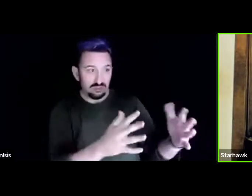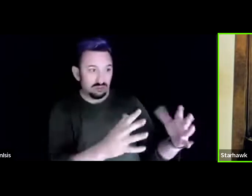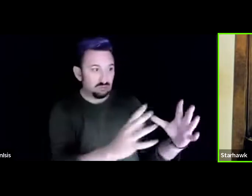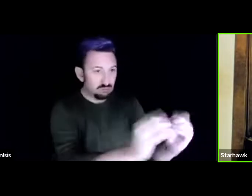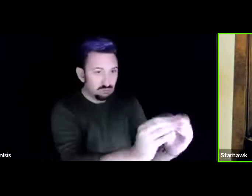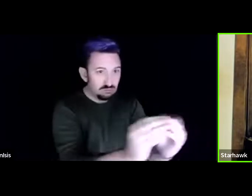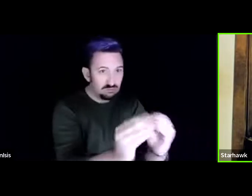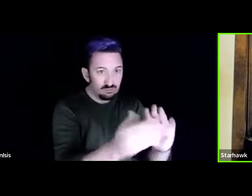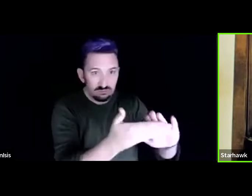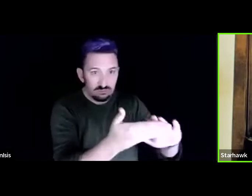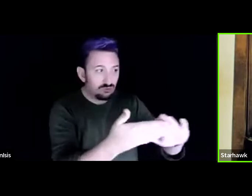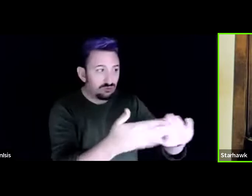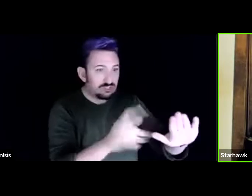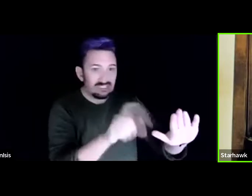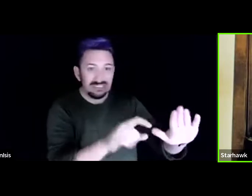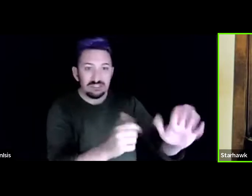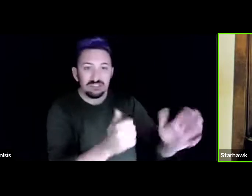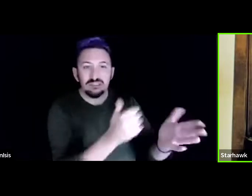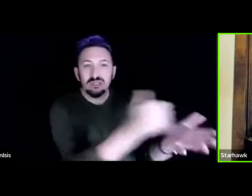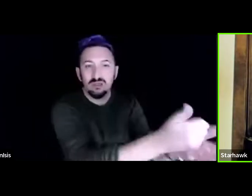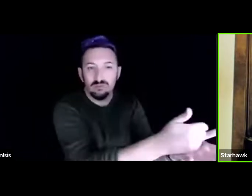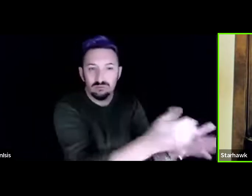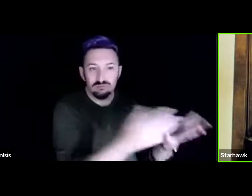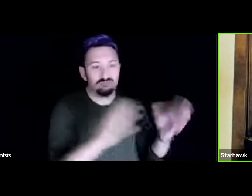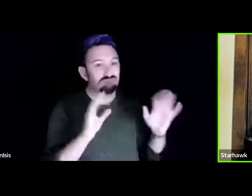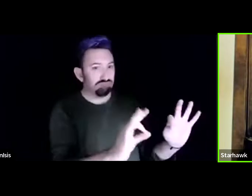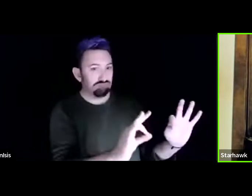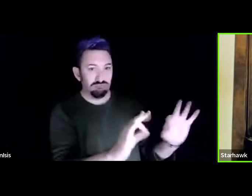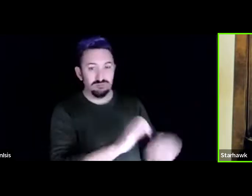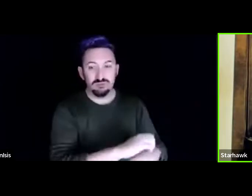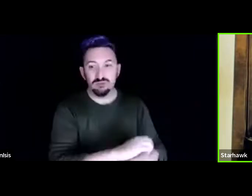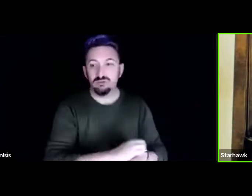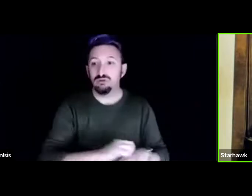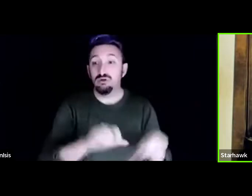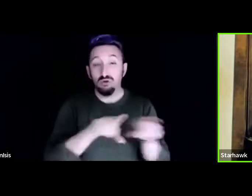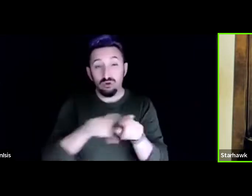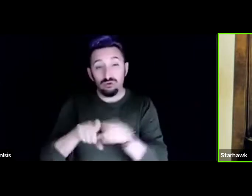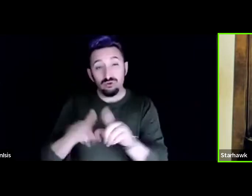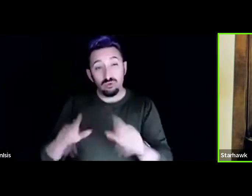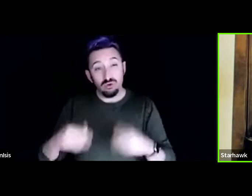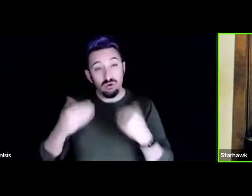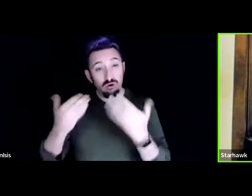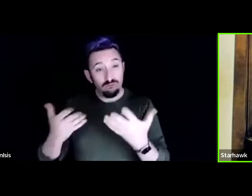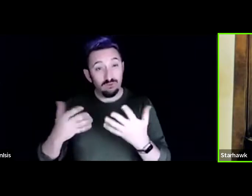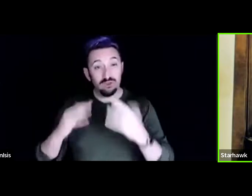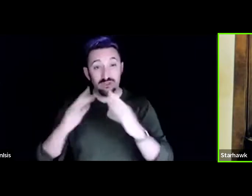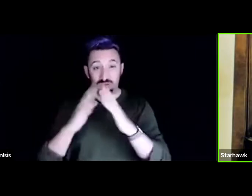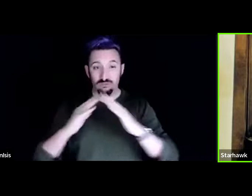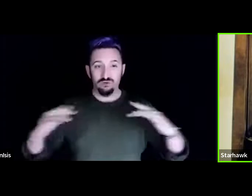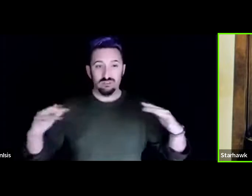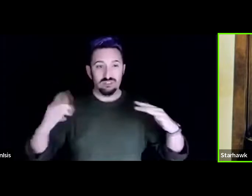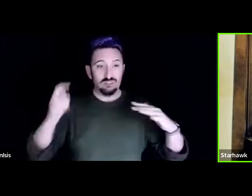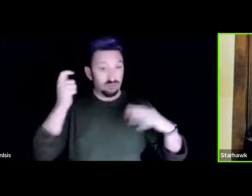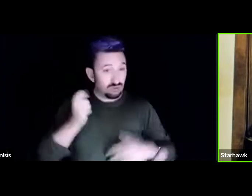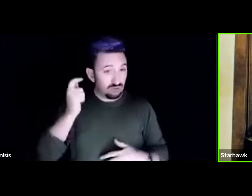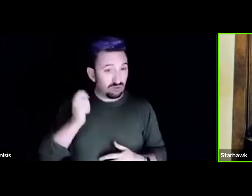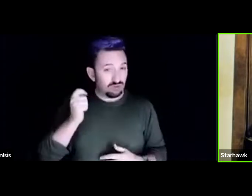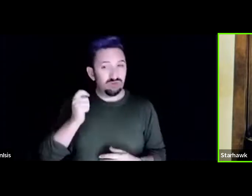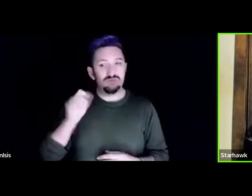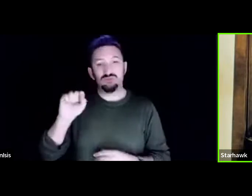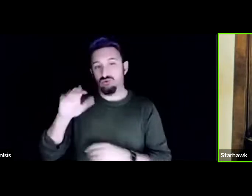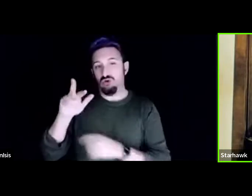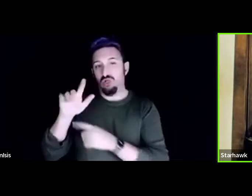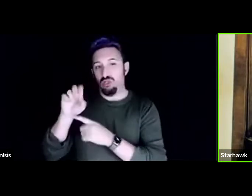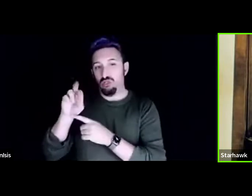The other is by offering diversity scholarships and just really sort of extending a